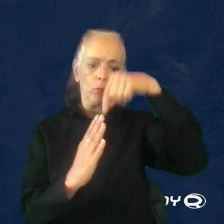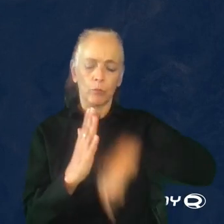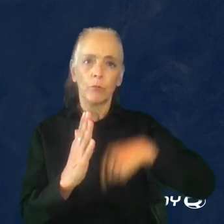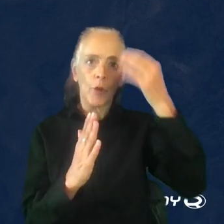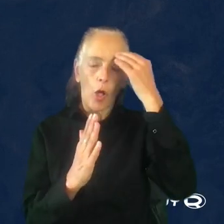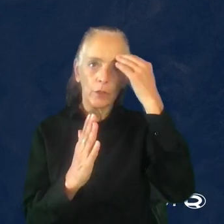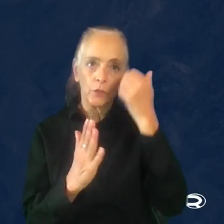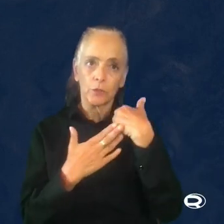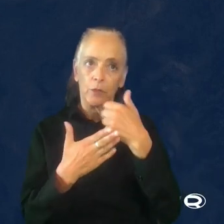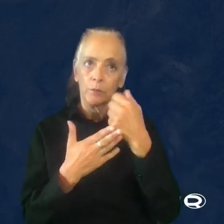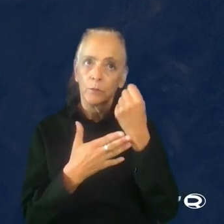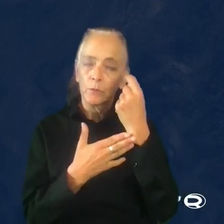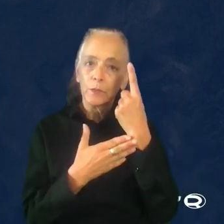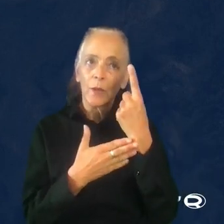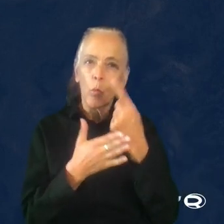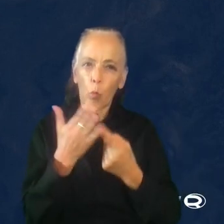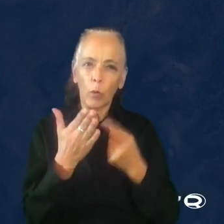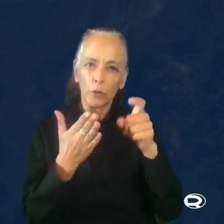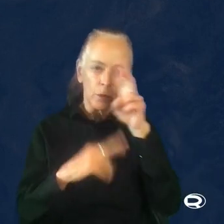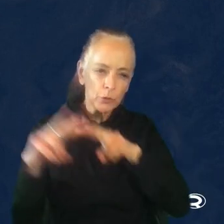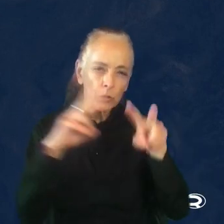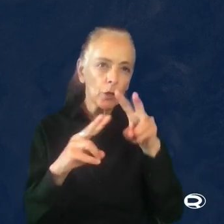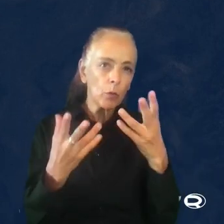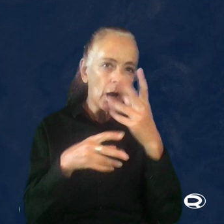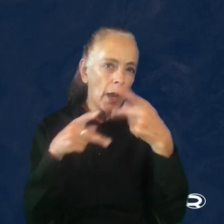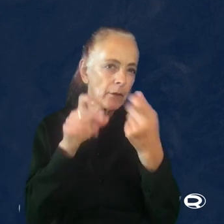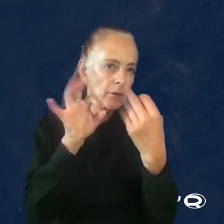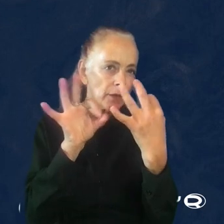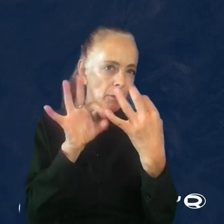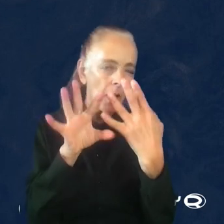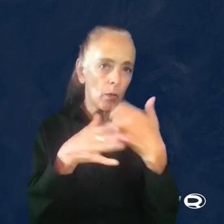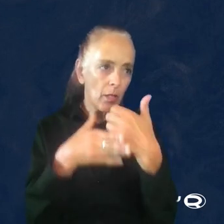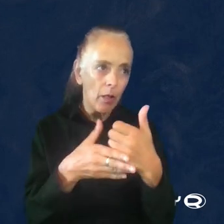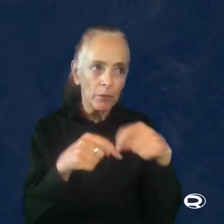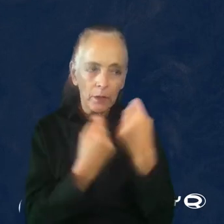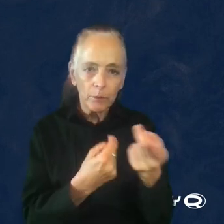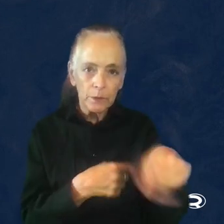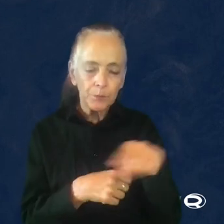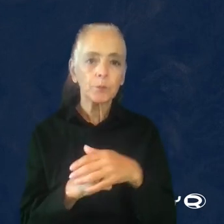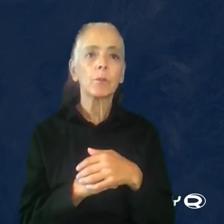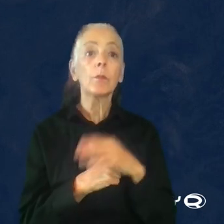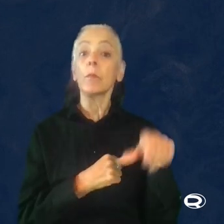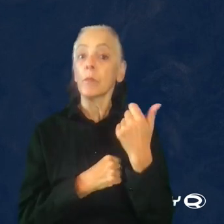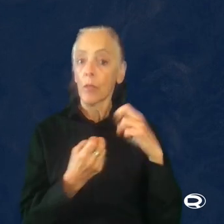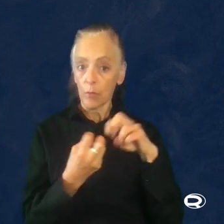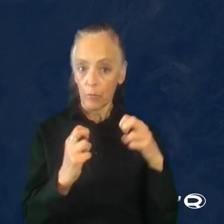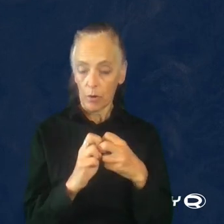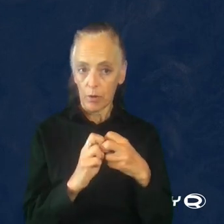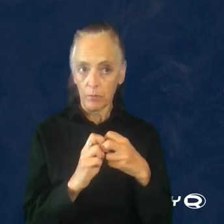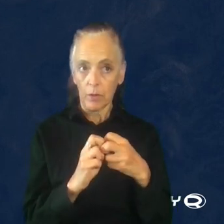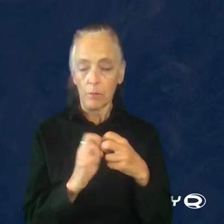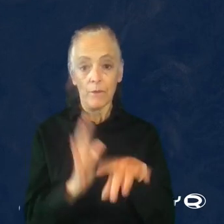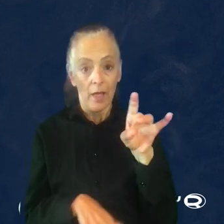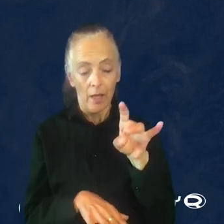understand what to observe and what kind of feedback would be helpful for the teams. One of the other problems I pointed out earlier